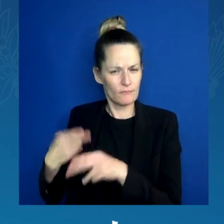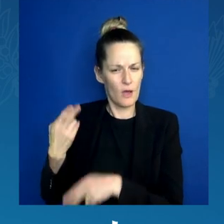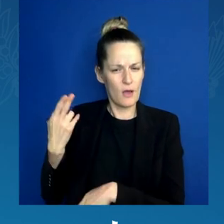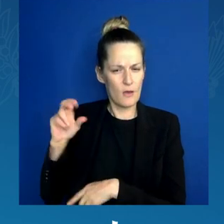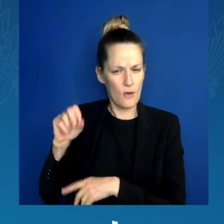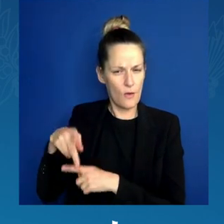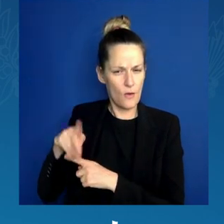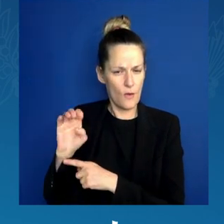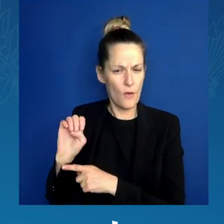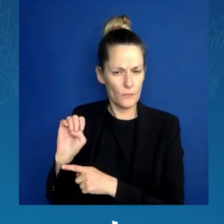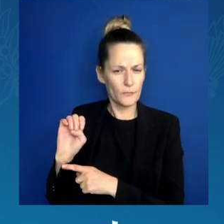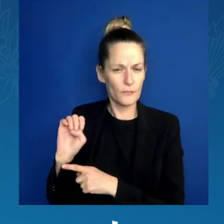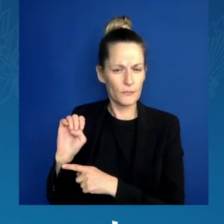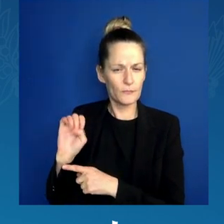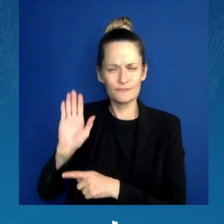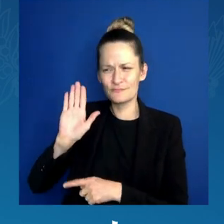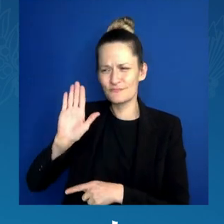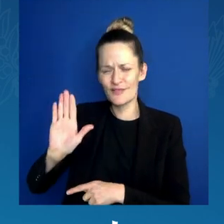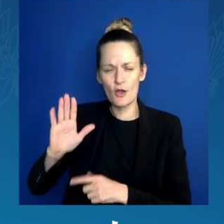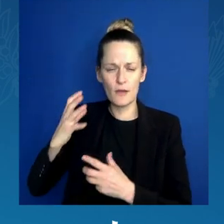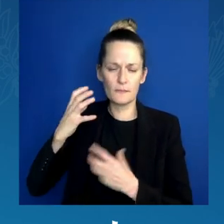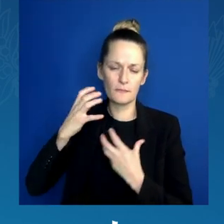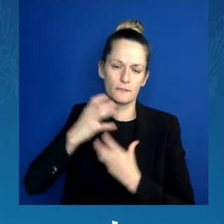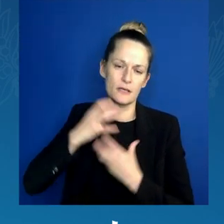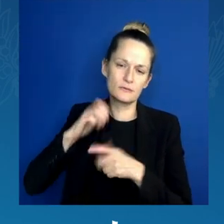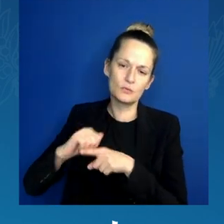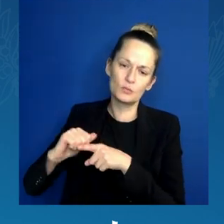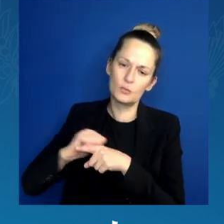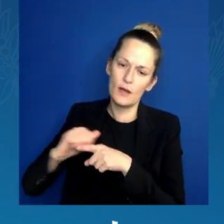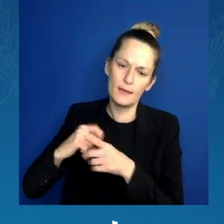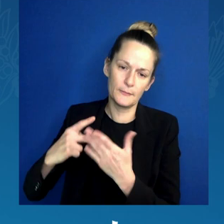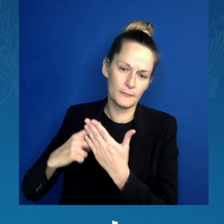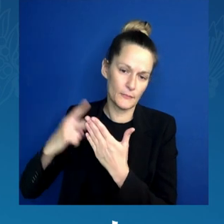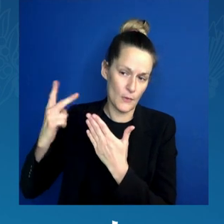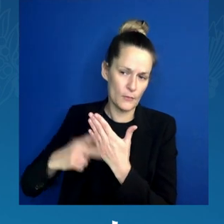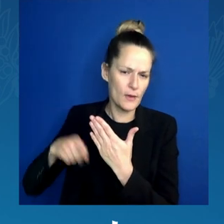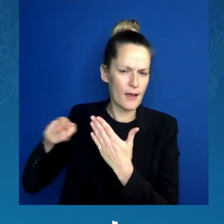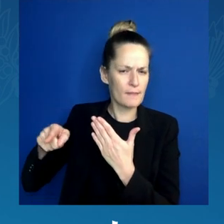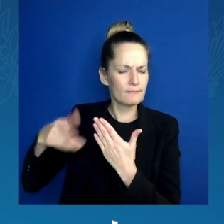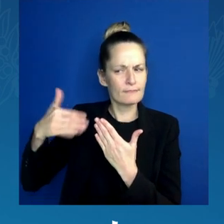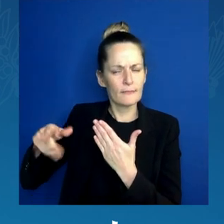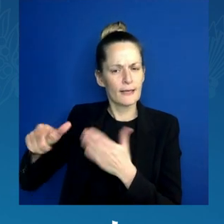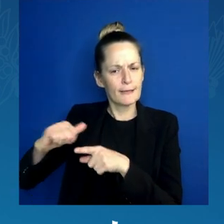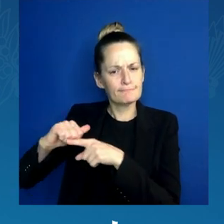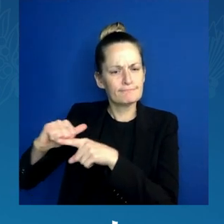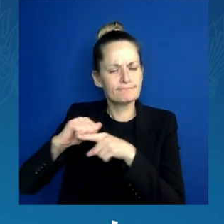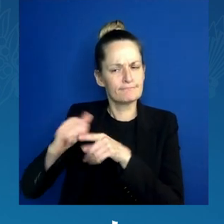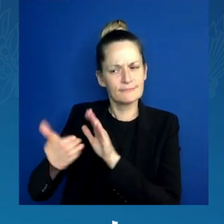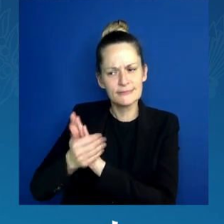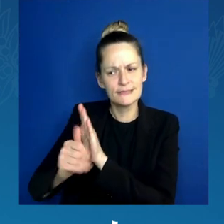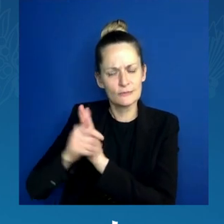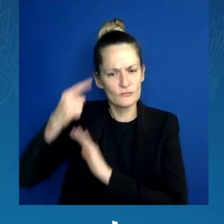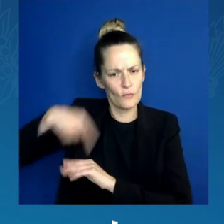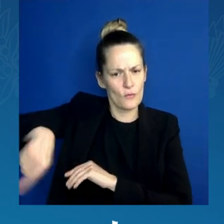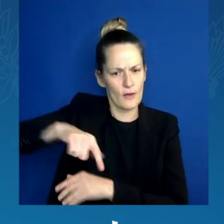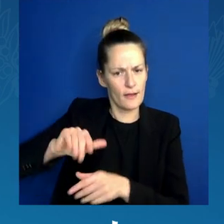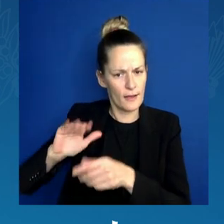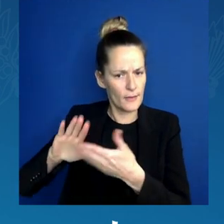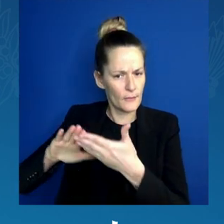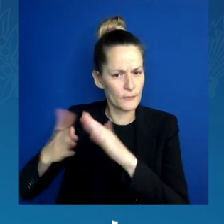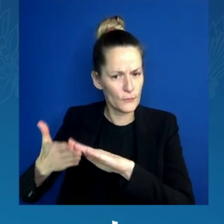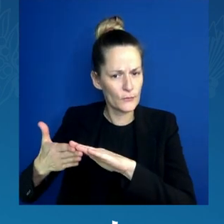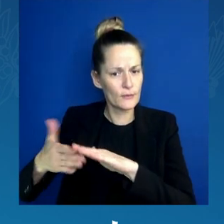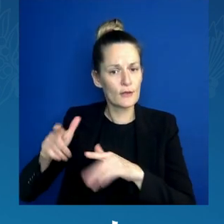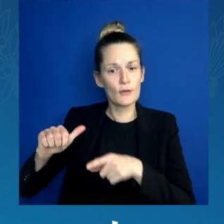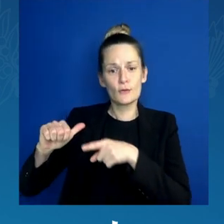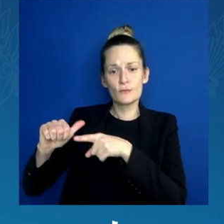skills of folks in the community, run in the training by UAW and IBW. And